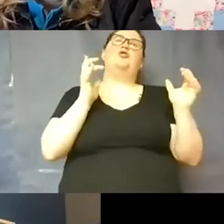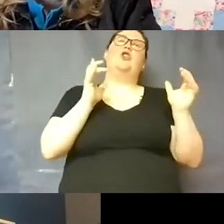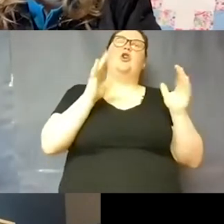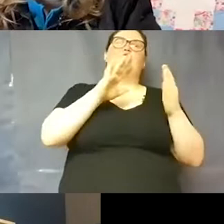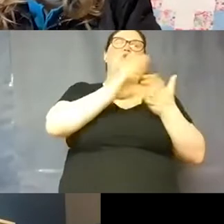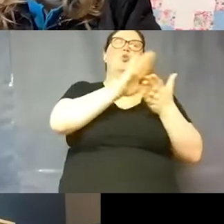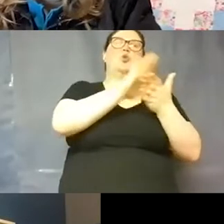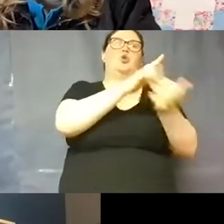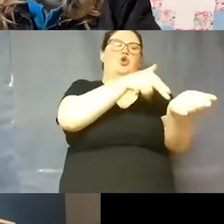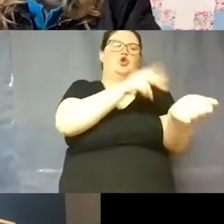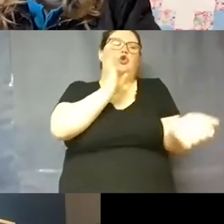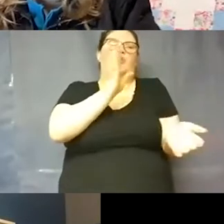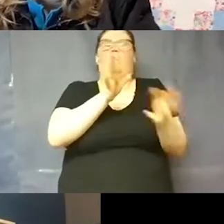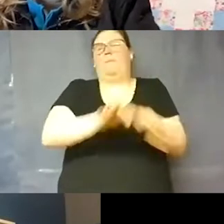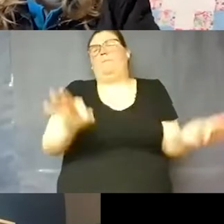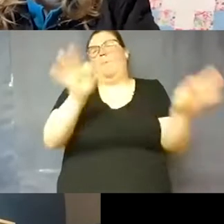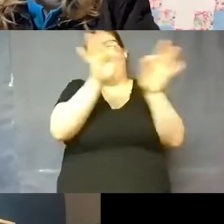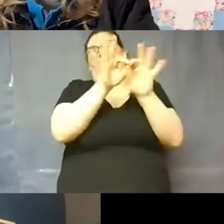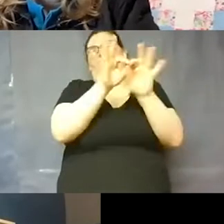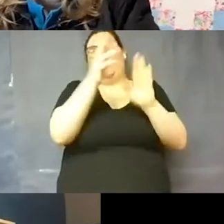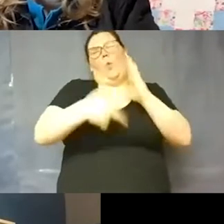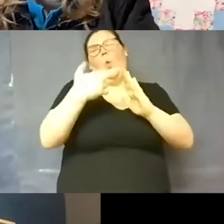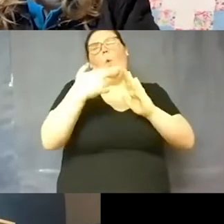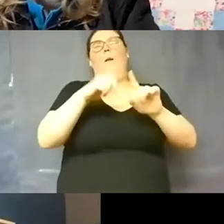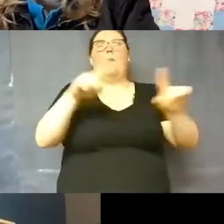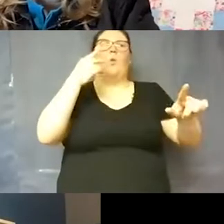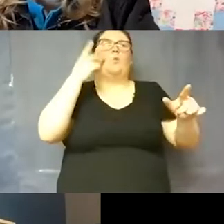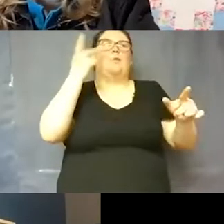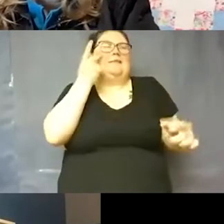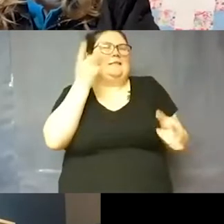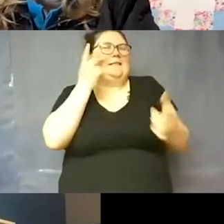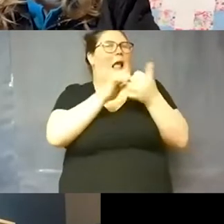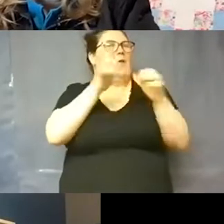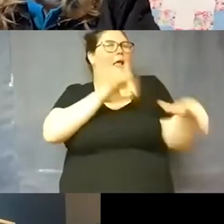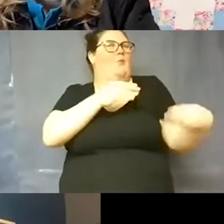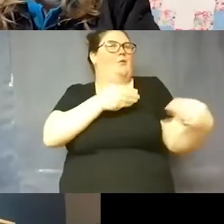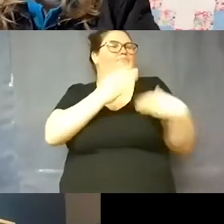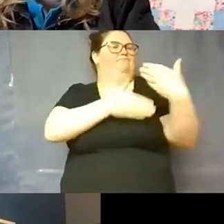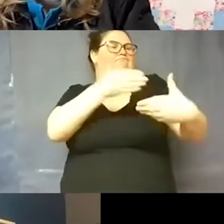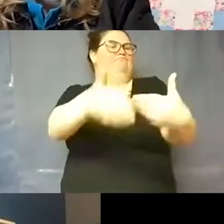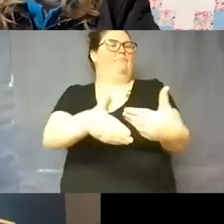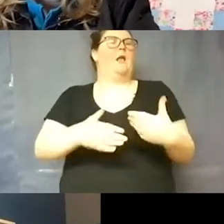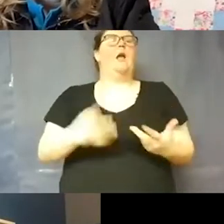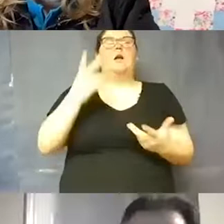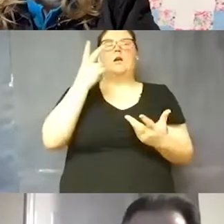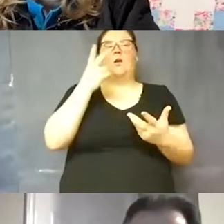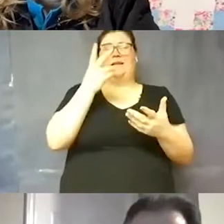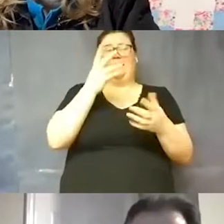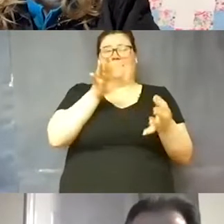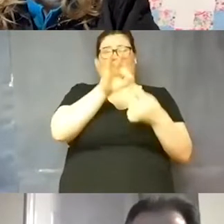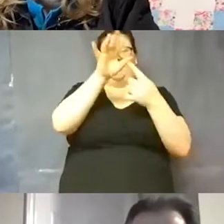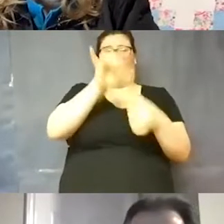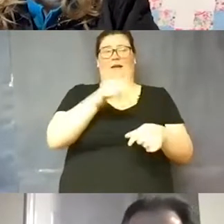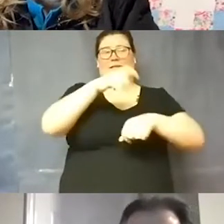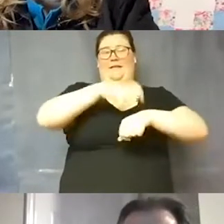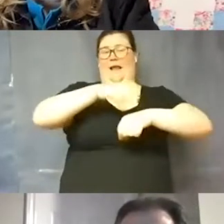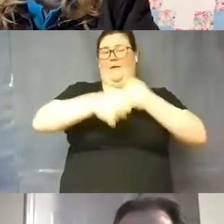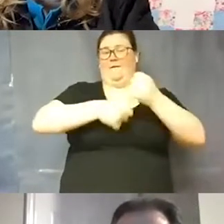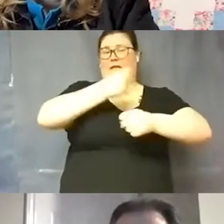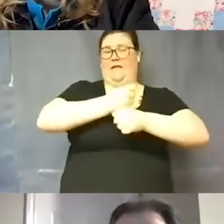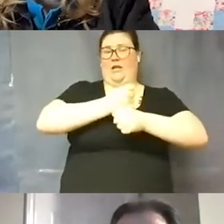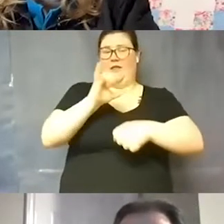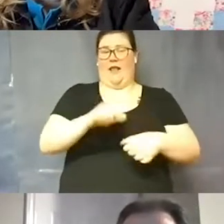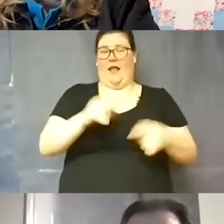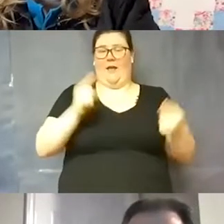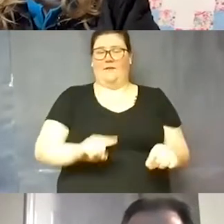will be a vital role, will play a vital role. We're just waiting to see how that will roll out especially you know what time of year that would come out depending on when the